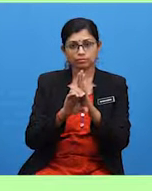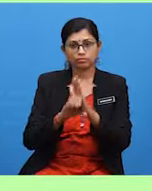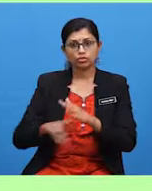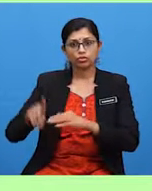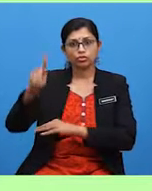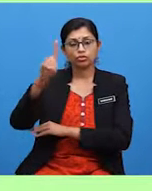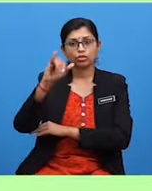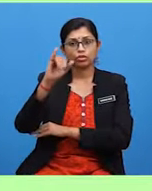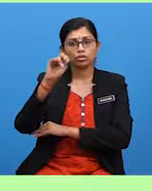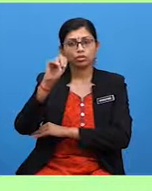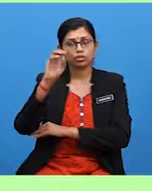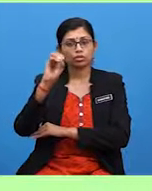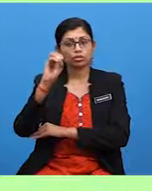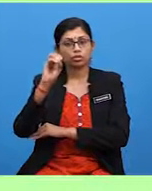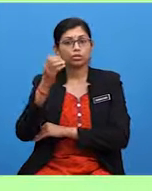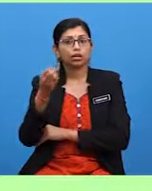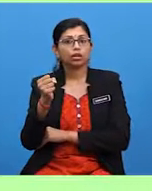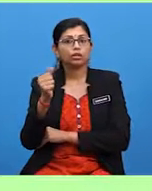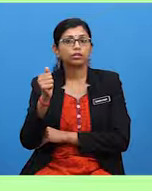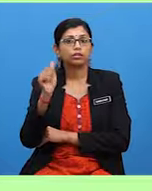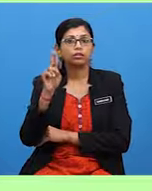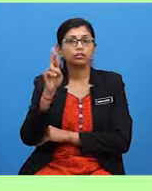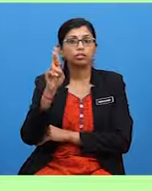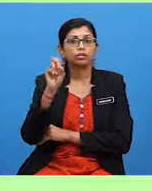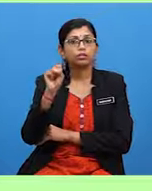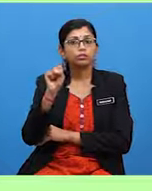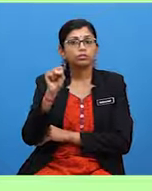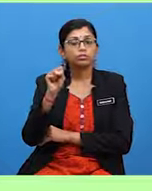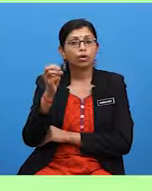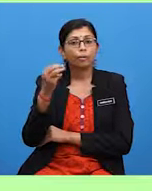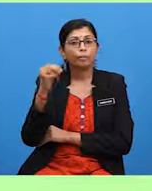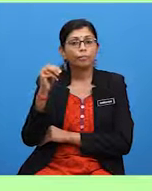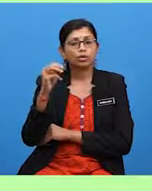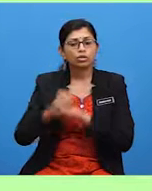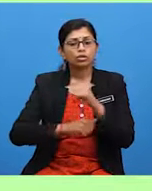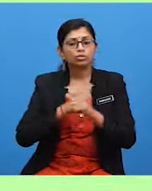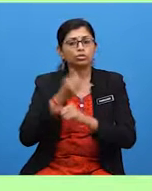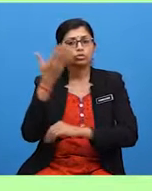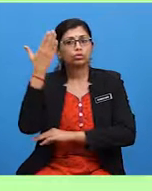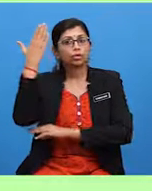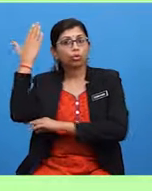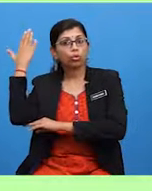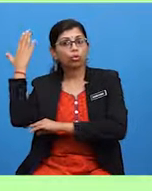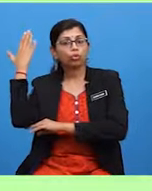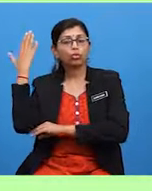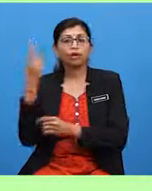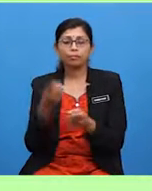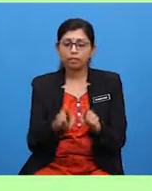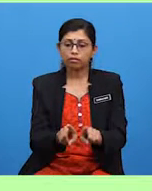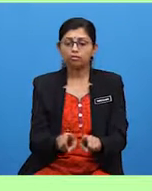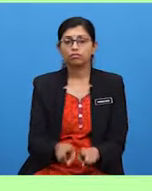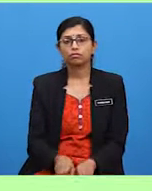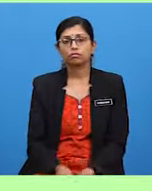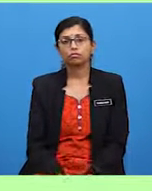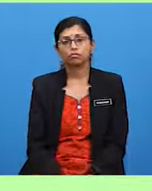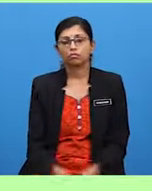the extinction extinction of the dinosaurs occurred millions of years ago. That's